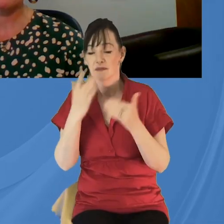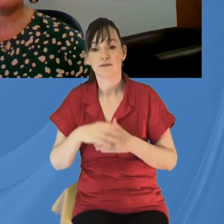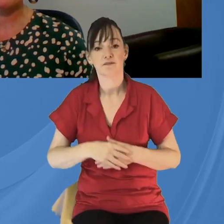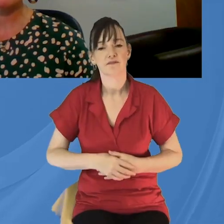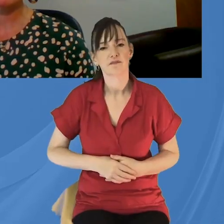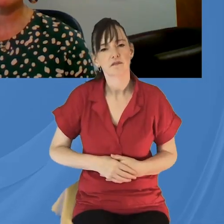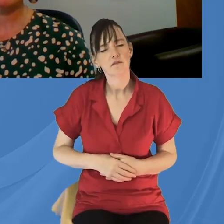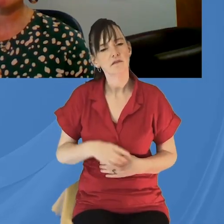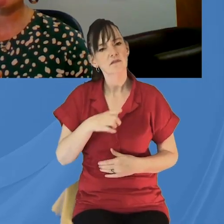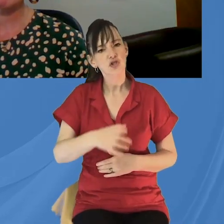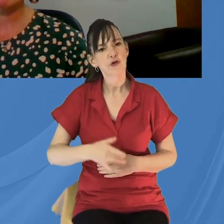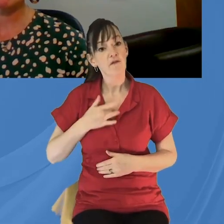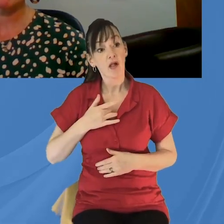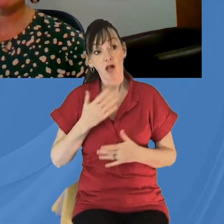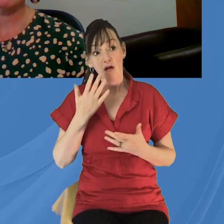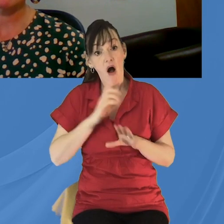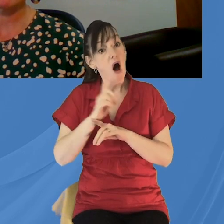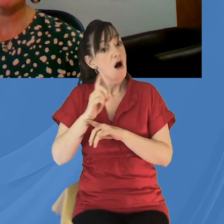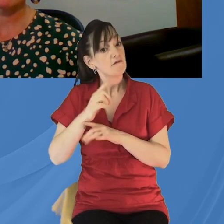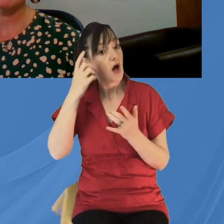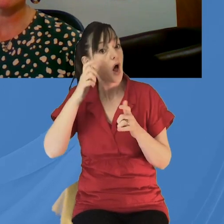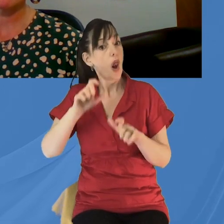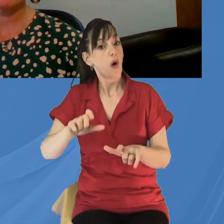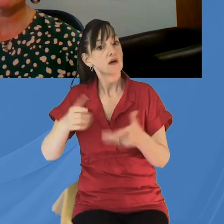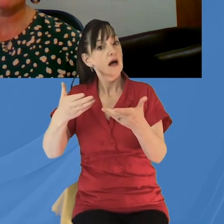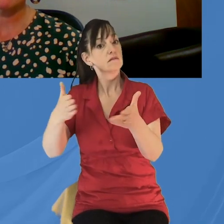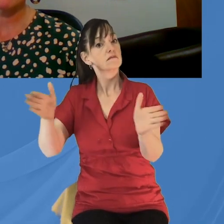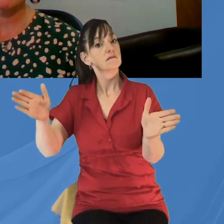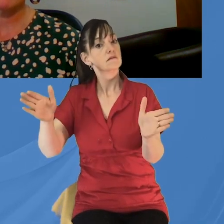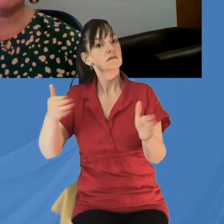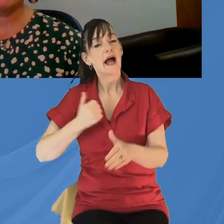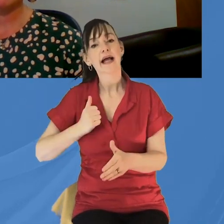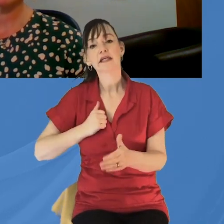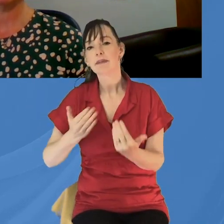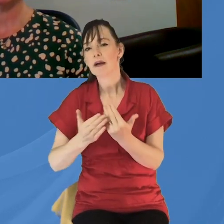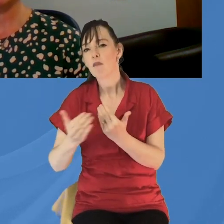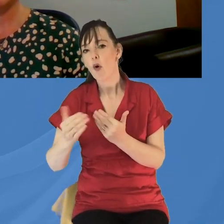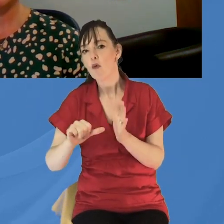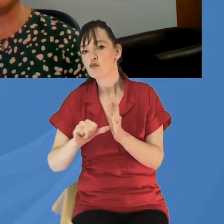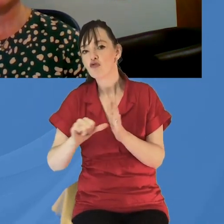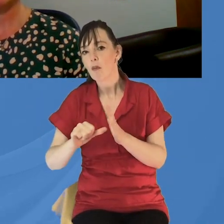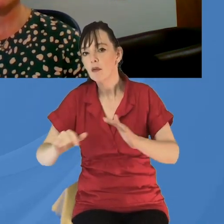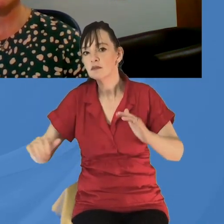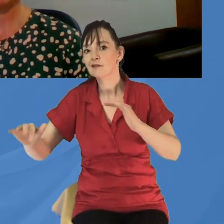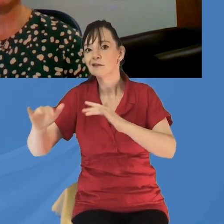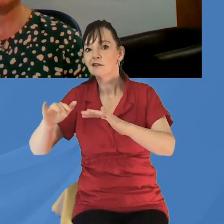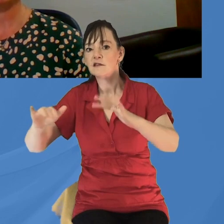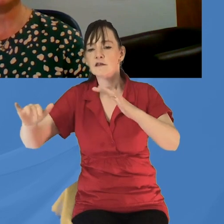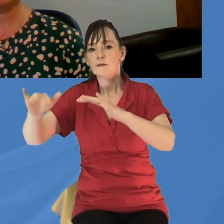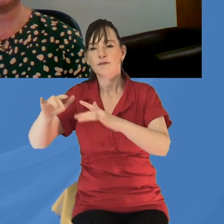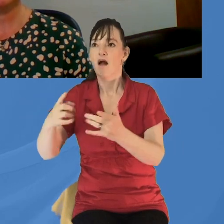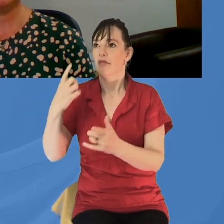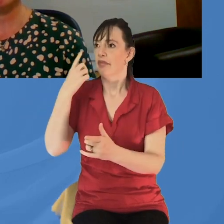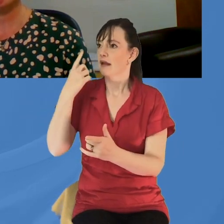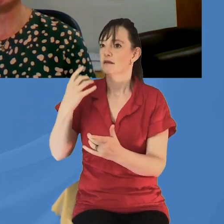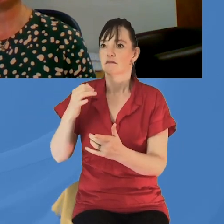And do you think that post lockdown, as we begin to come out of that, there will be additional issues that are coming to the surface? I'm thinking particularly in